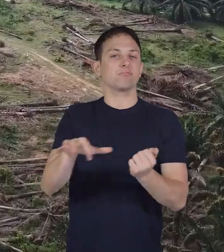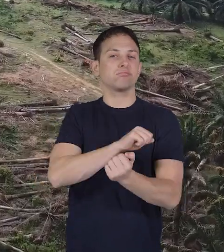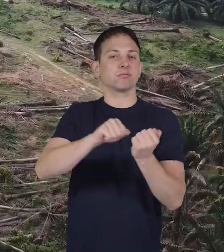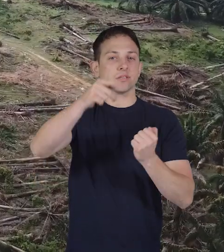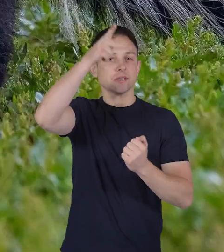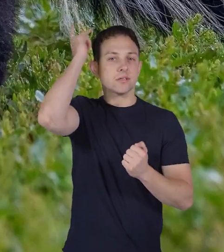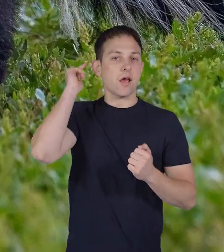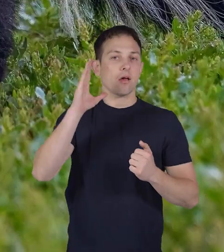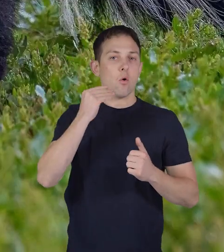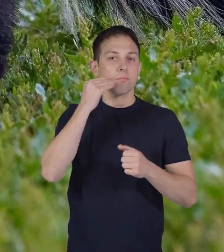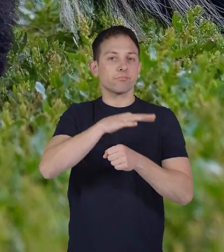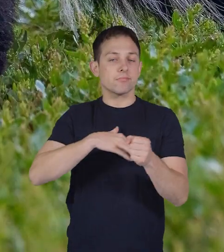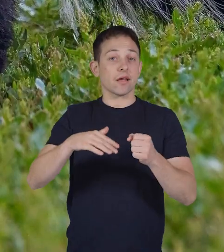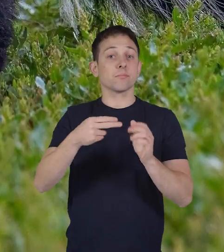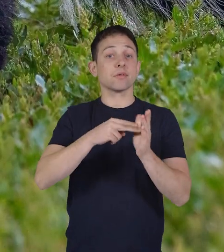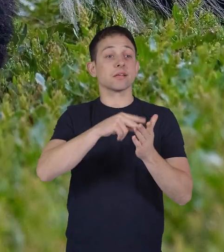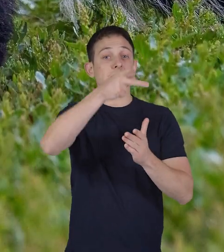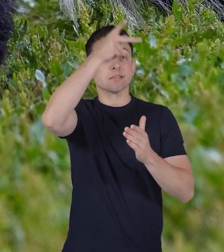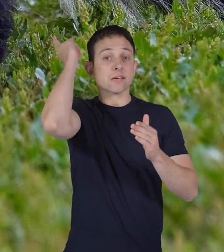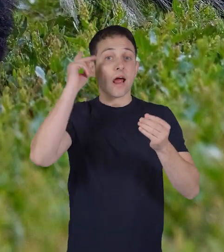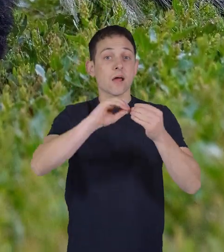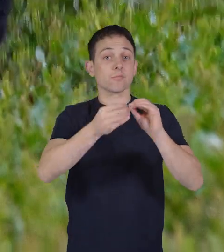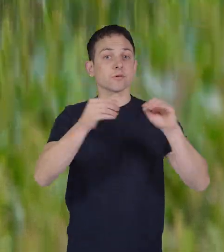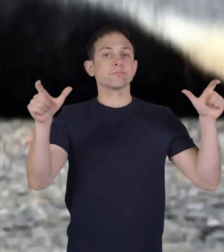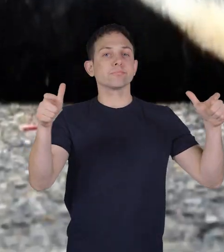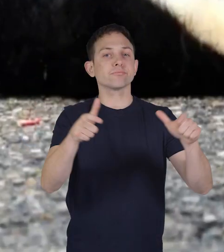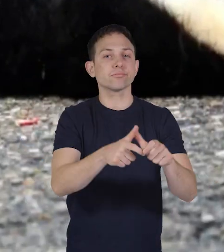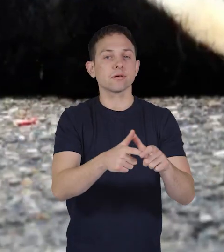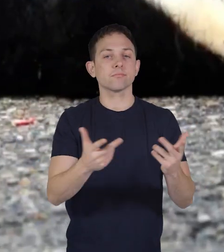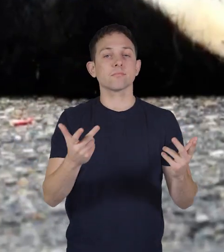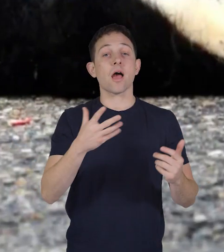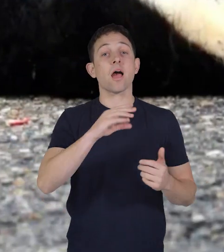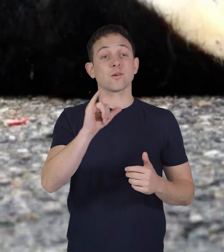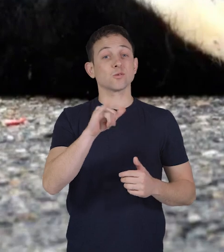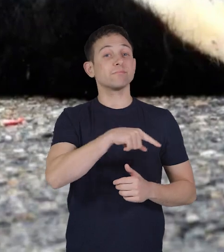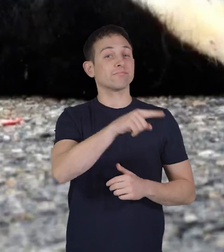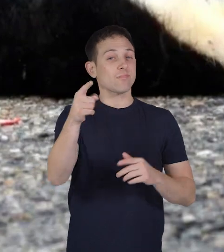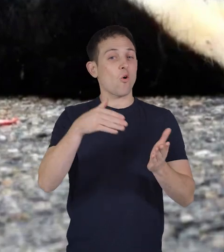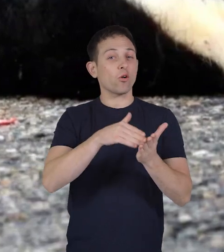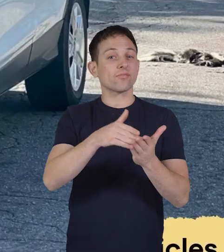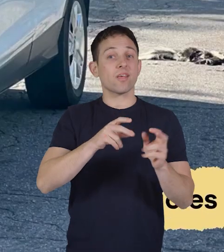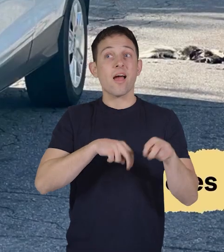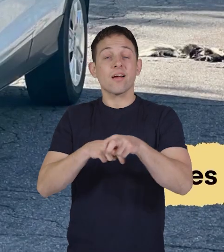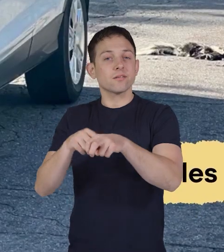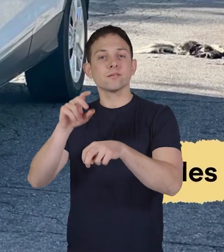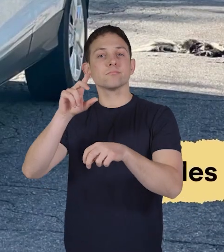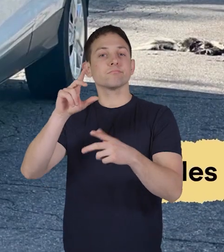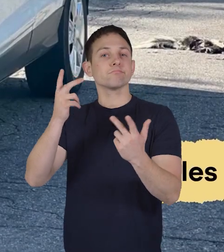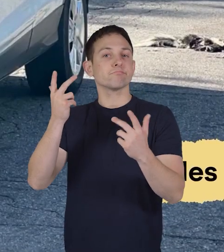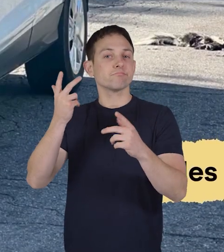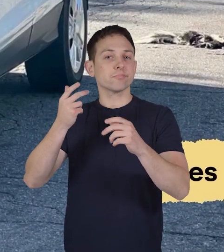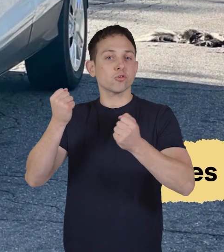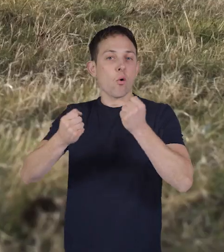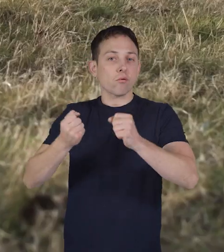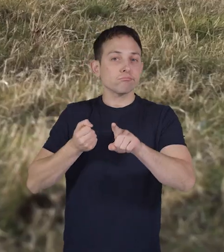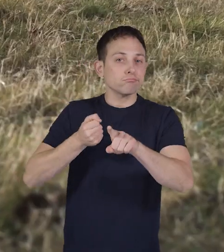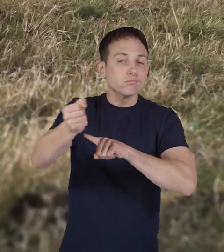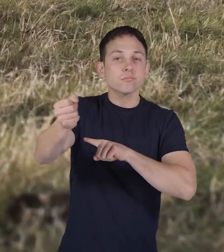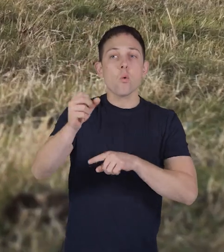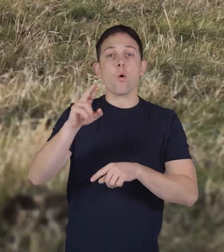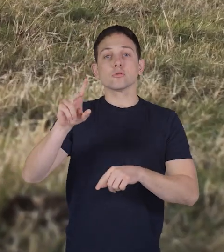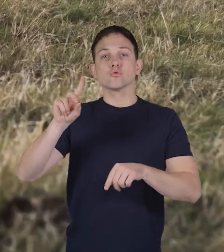habitats leading to population declines they also face dangers from vehicles and